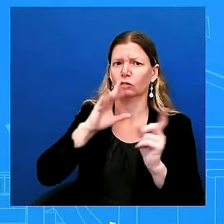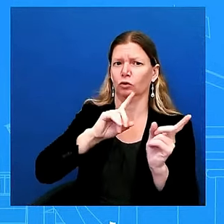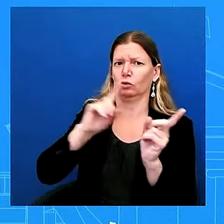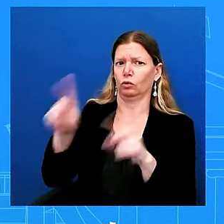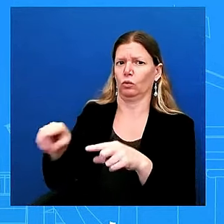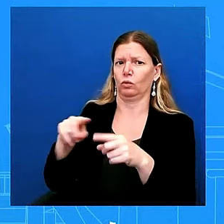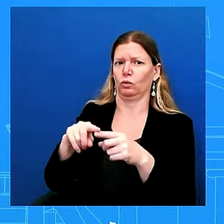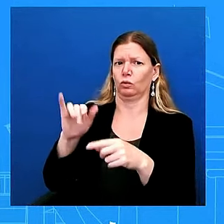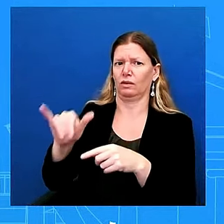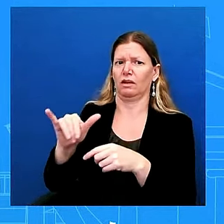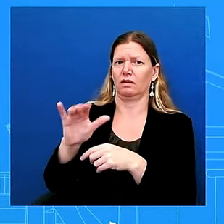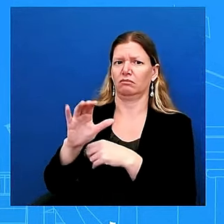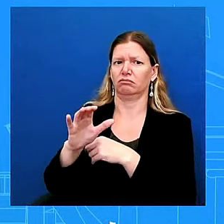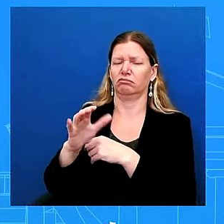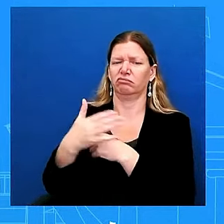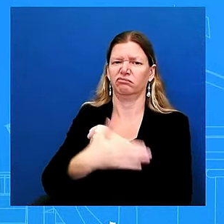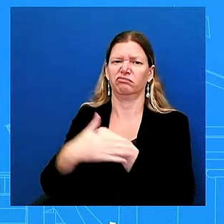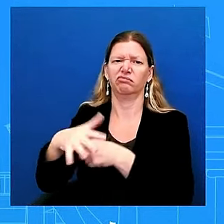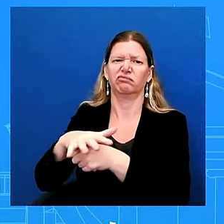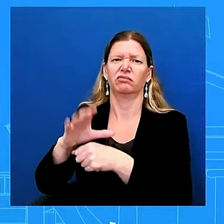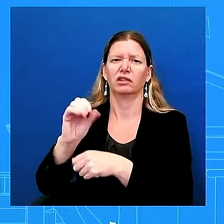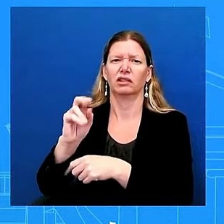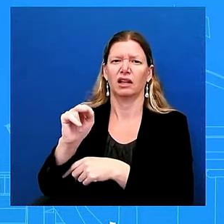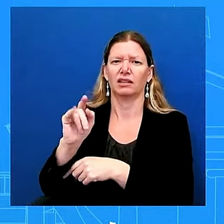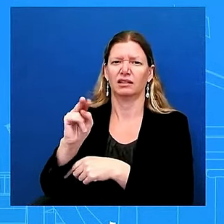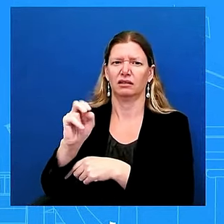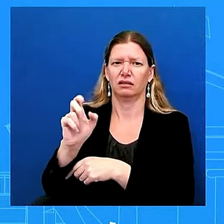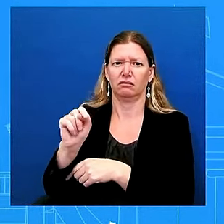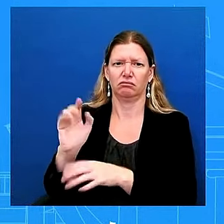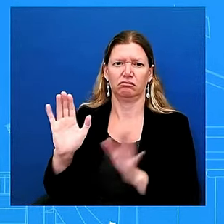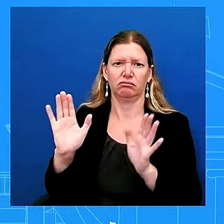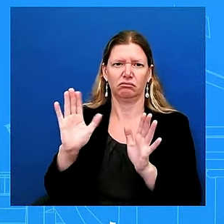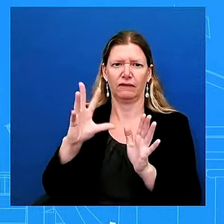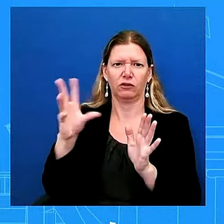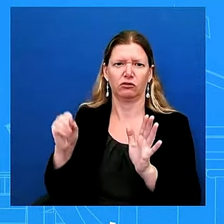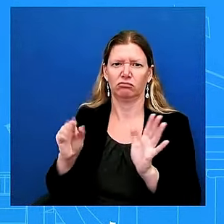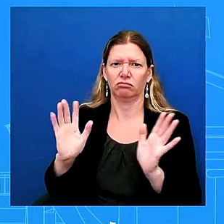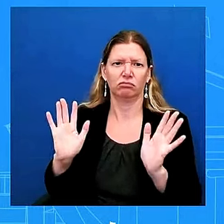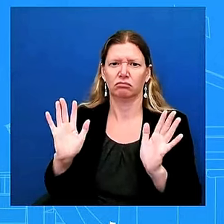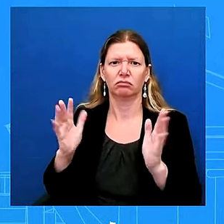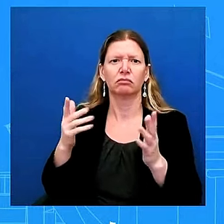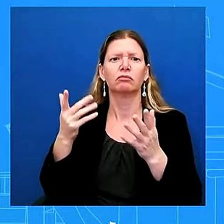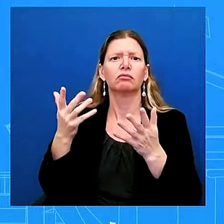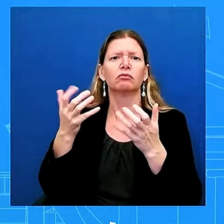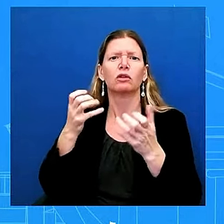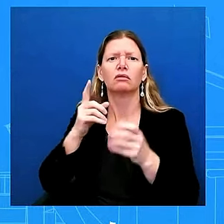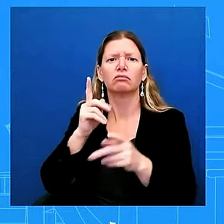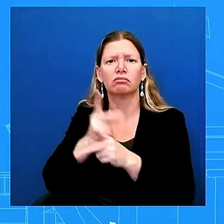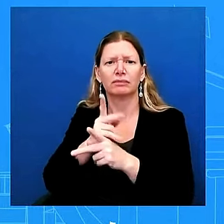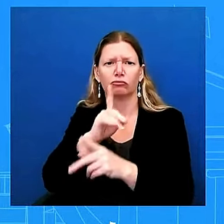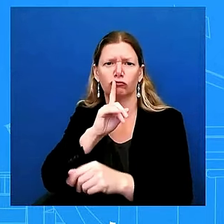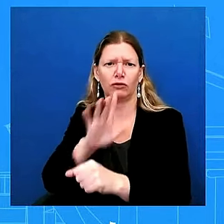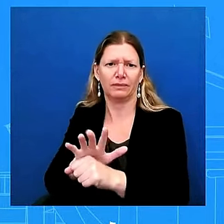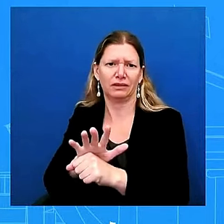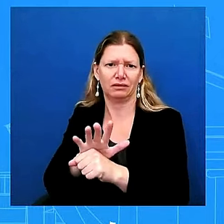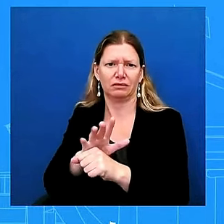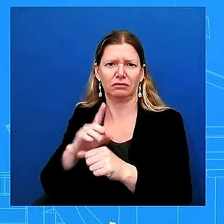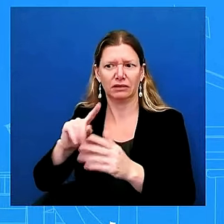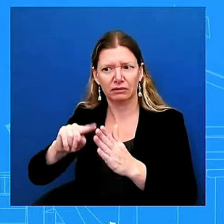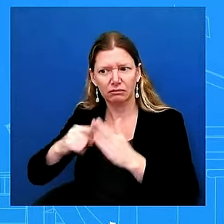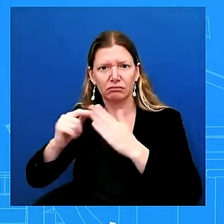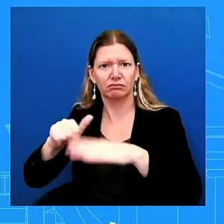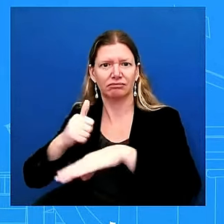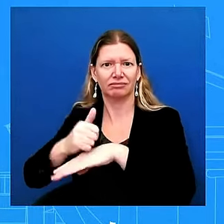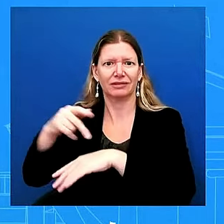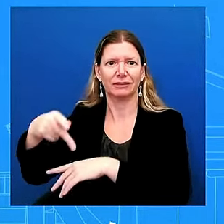especially for an initiative like pgi an initiative that the president started there's a connection there there's a through way that makes